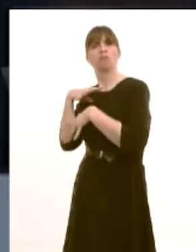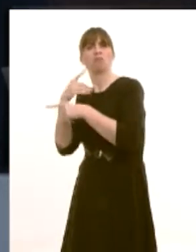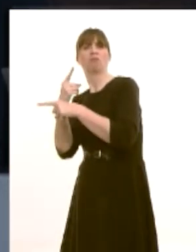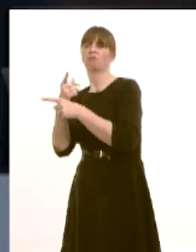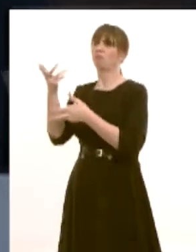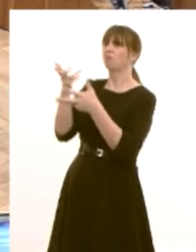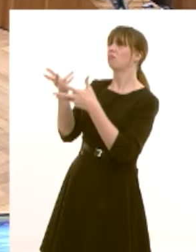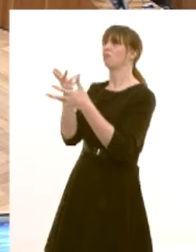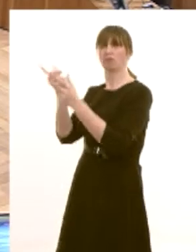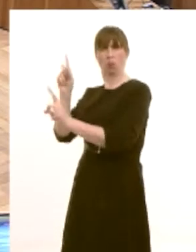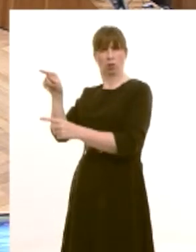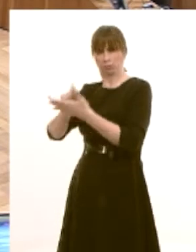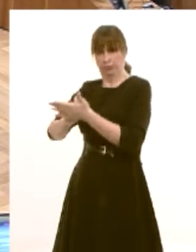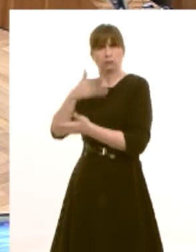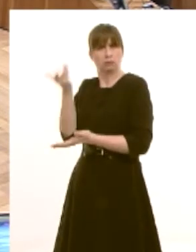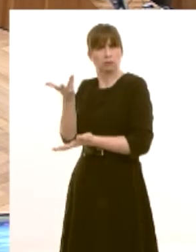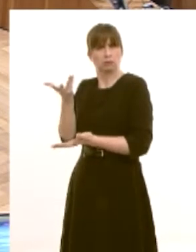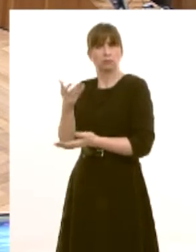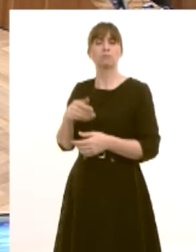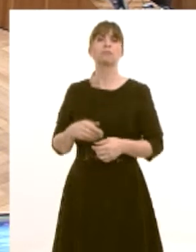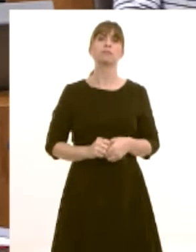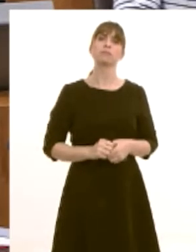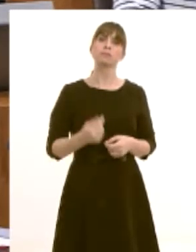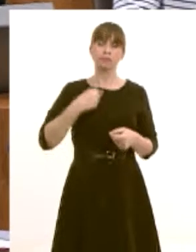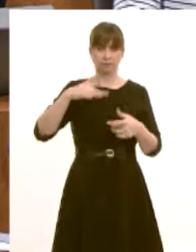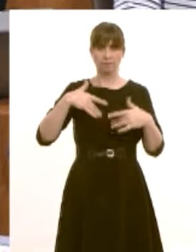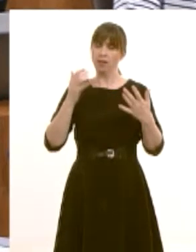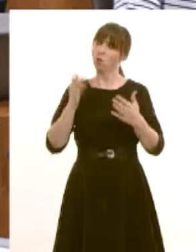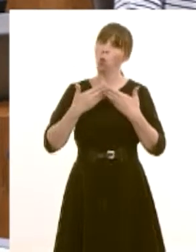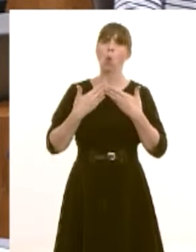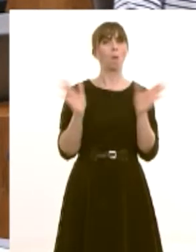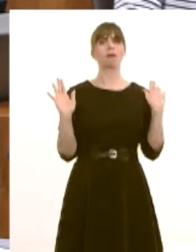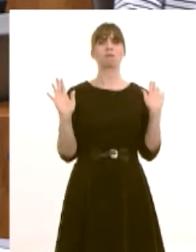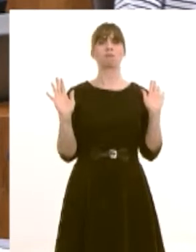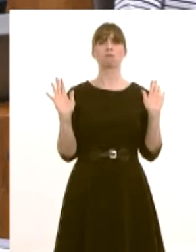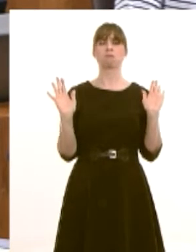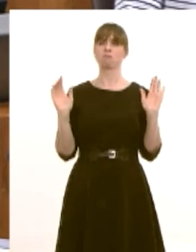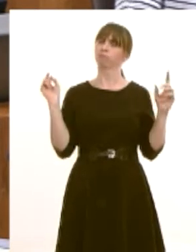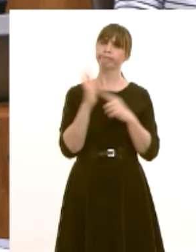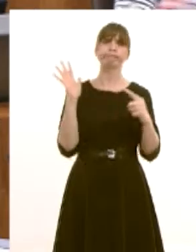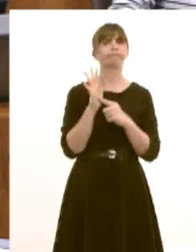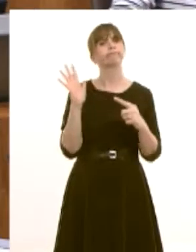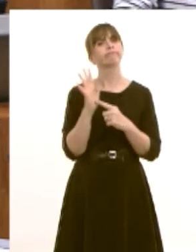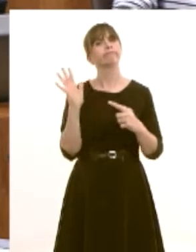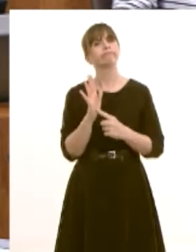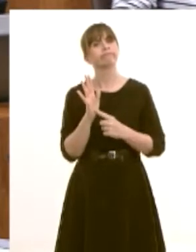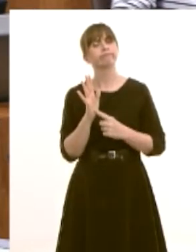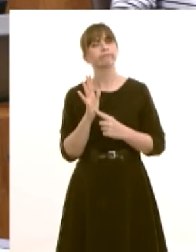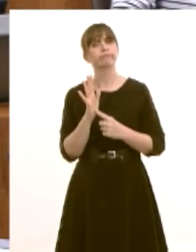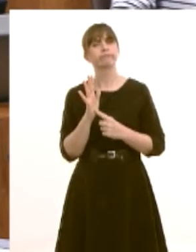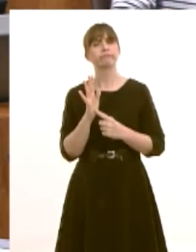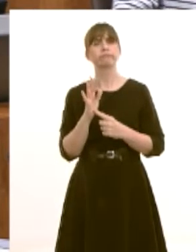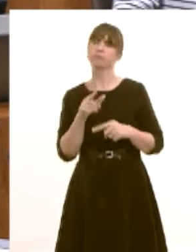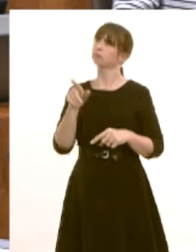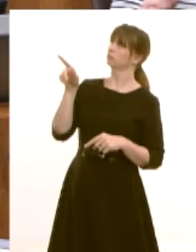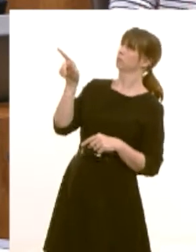decisions that are arrived at? I think transparency is absolutely crucial. It's important the way people see decisions being